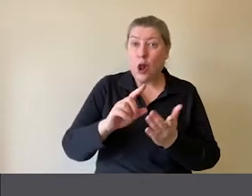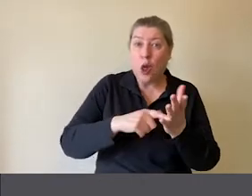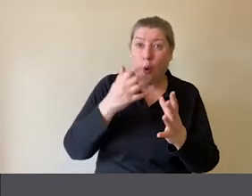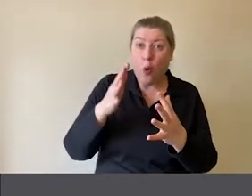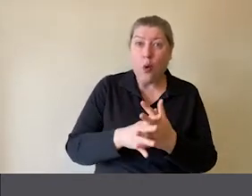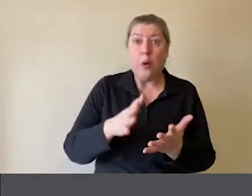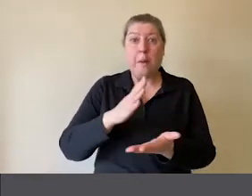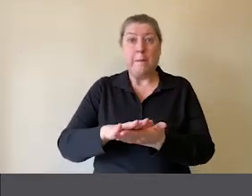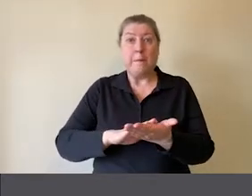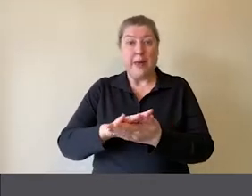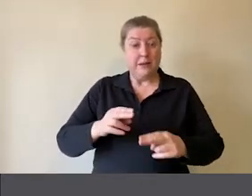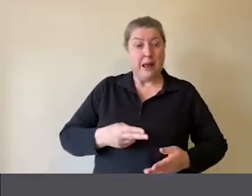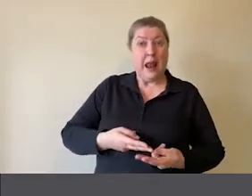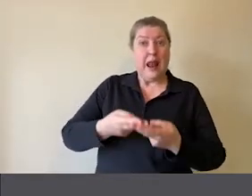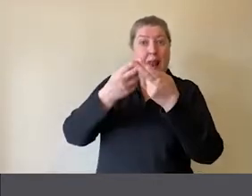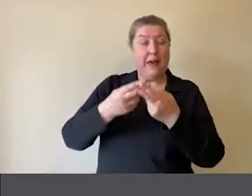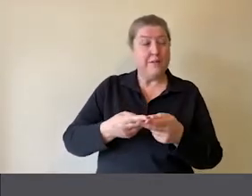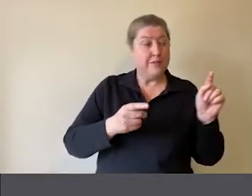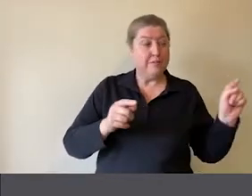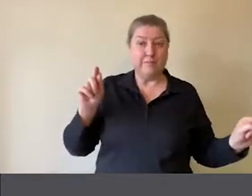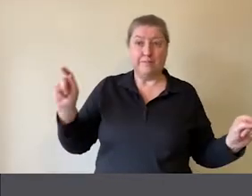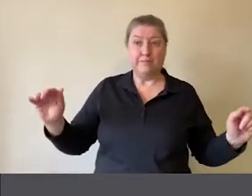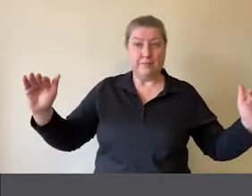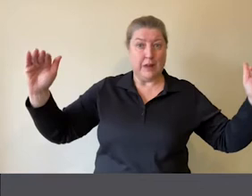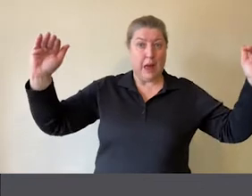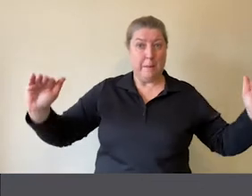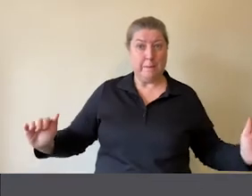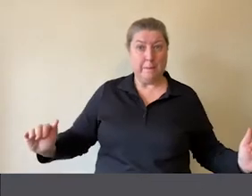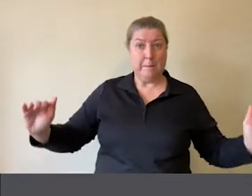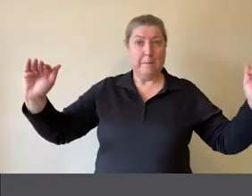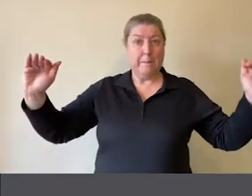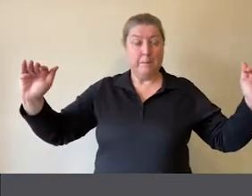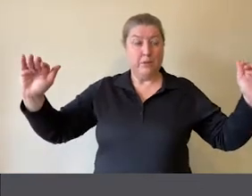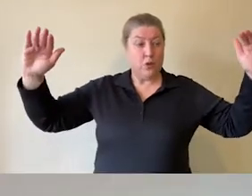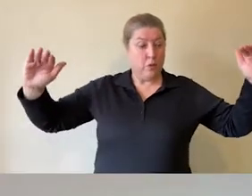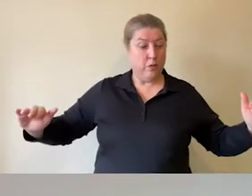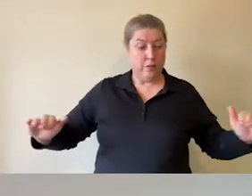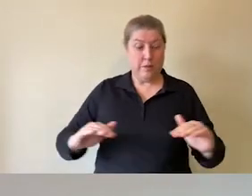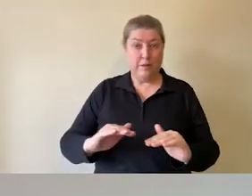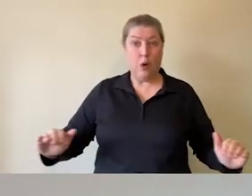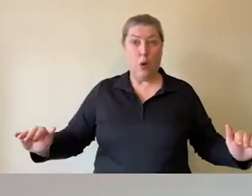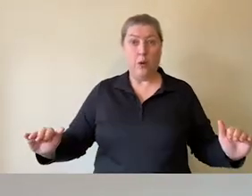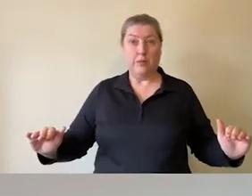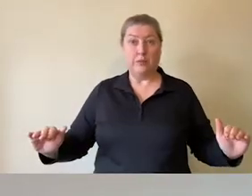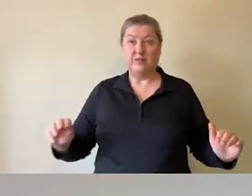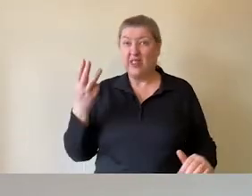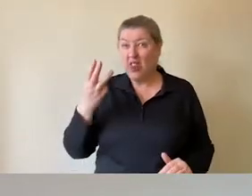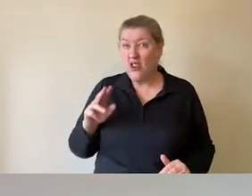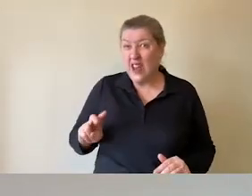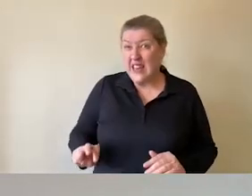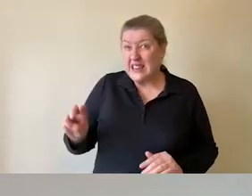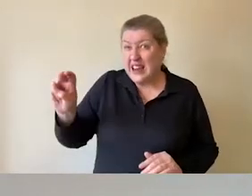has been put in place to take visitors between the two changes of floor level. Only three steps